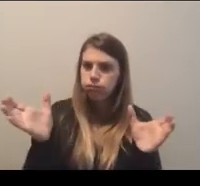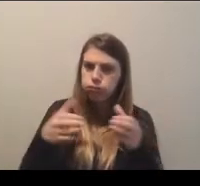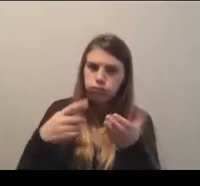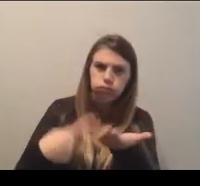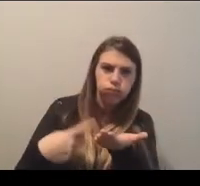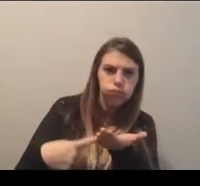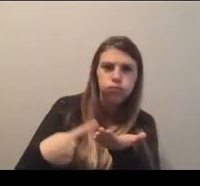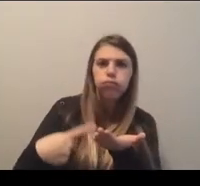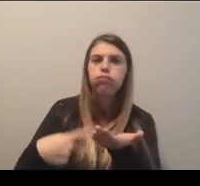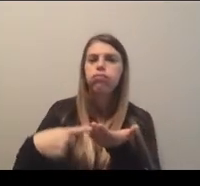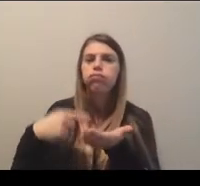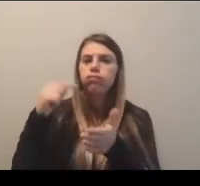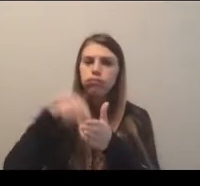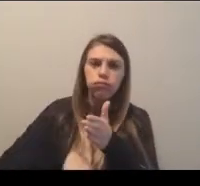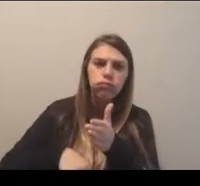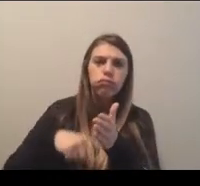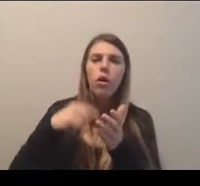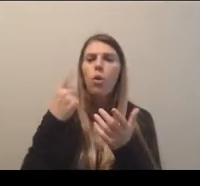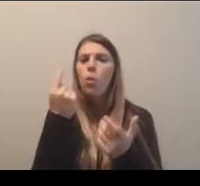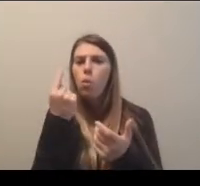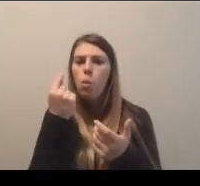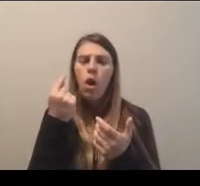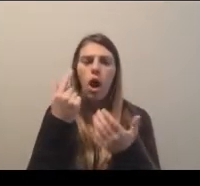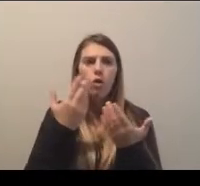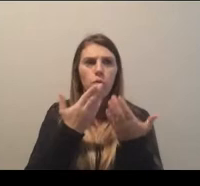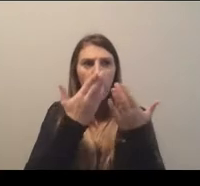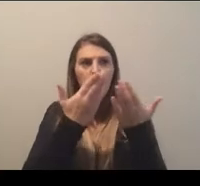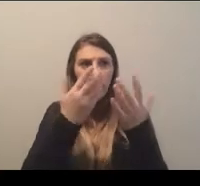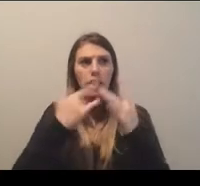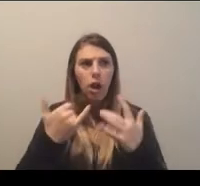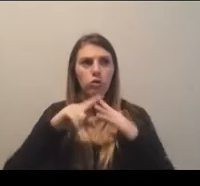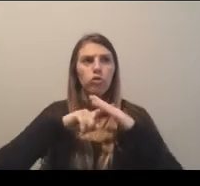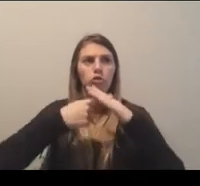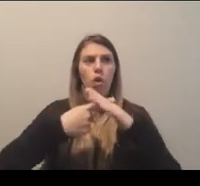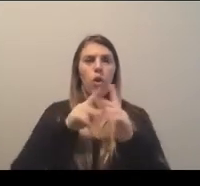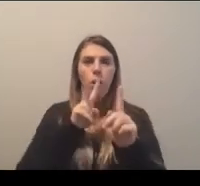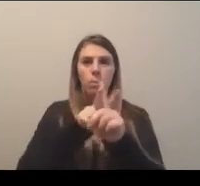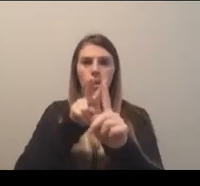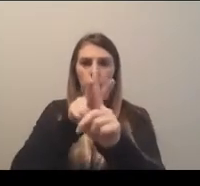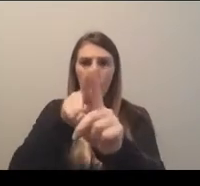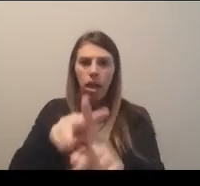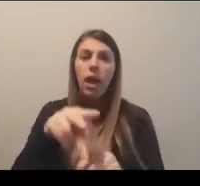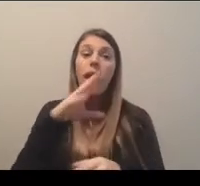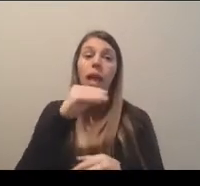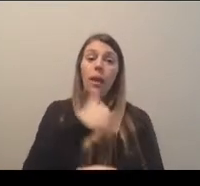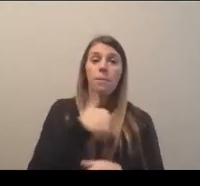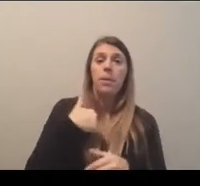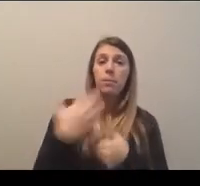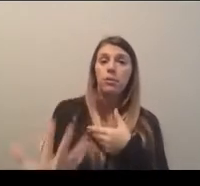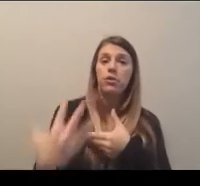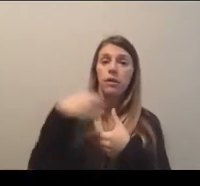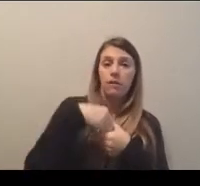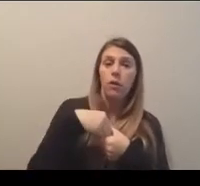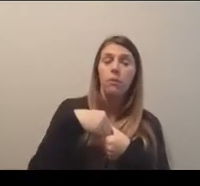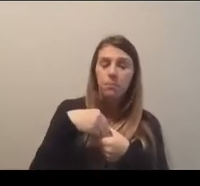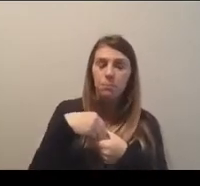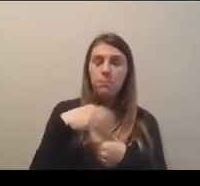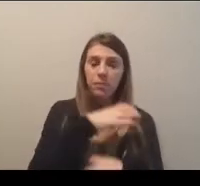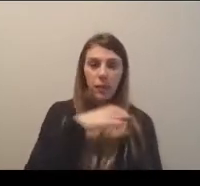to work on moving these recommendations forward and to engage with the relevant membership committees.